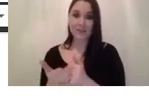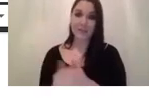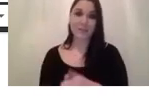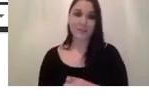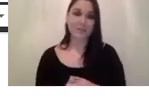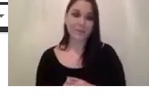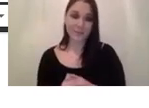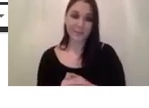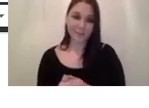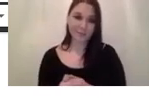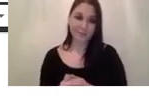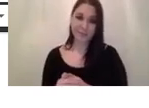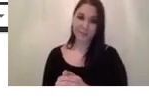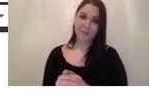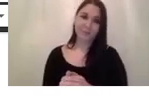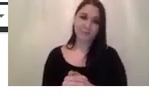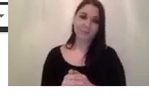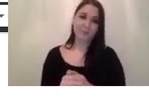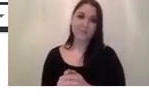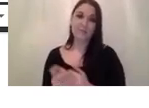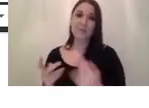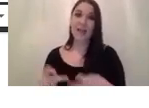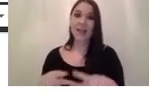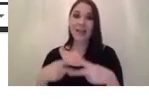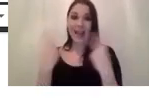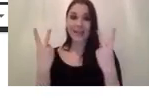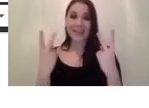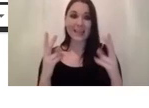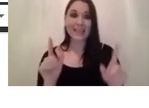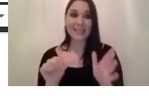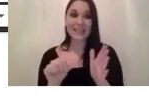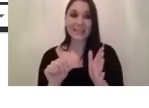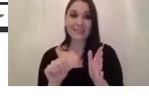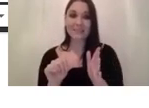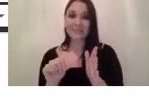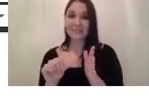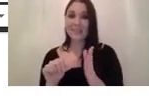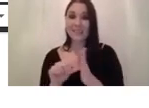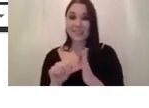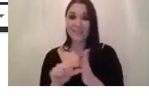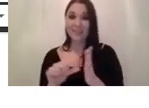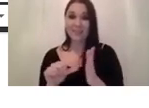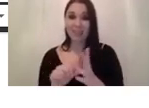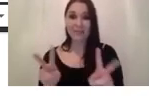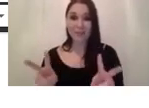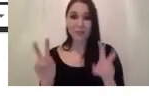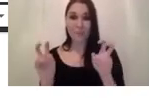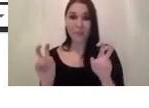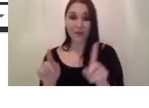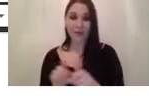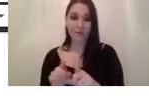illumination or lacking is it's a really really difficult topic also because sometimes um you just go through